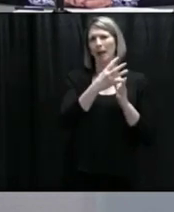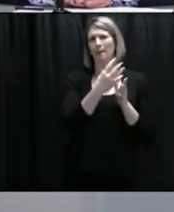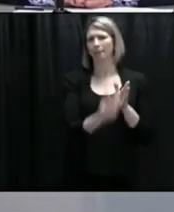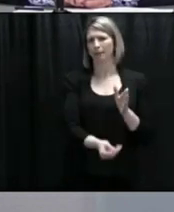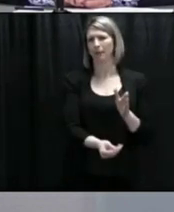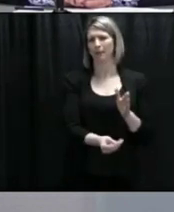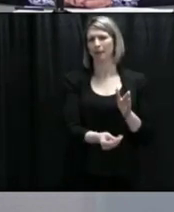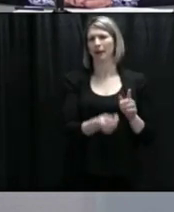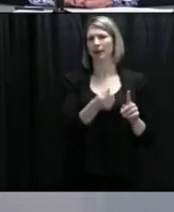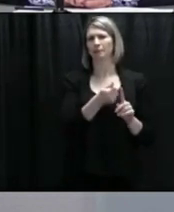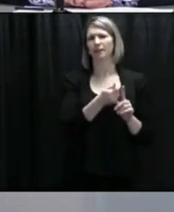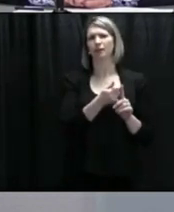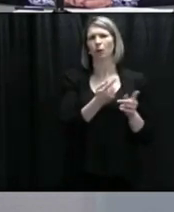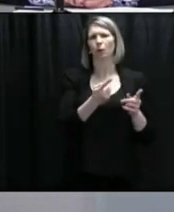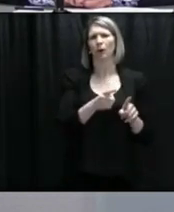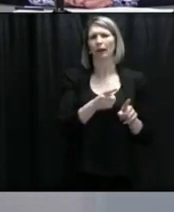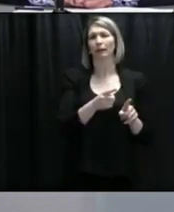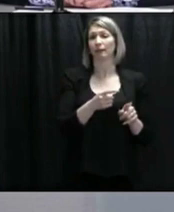late last night.